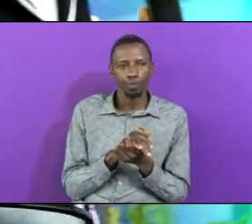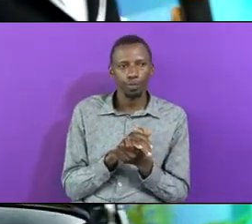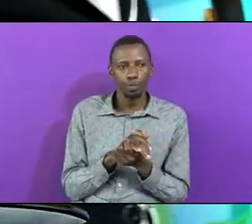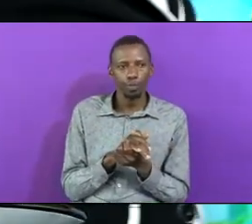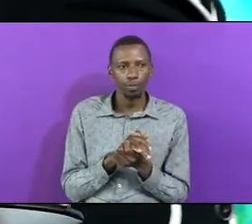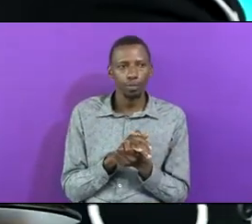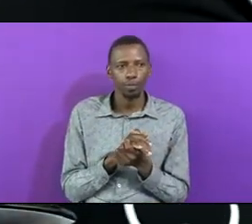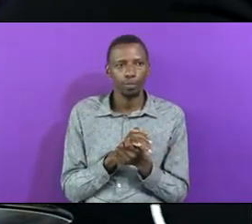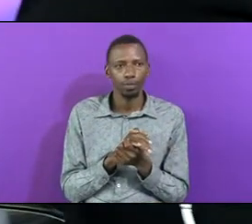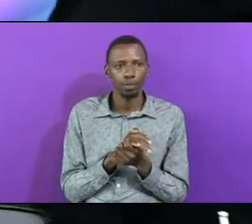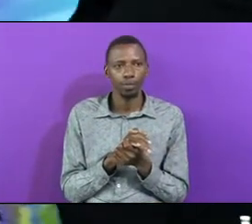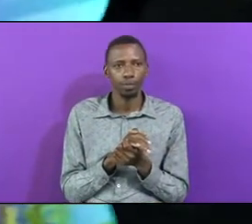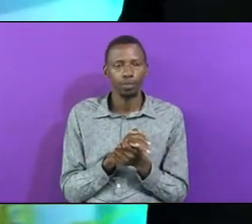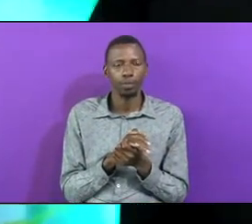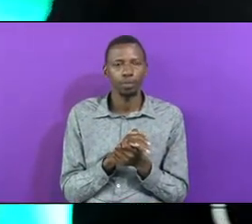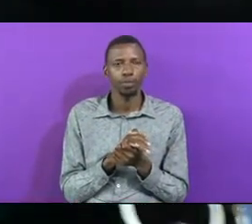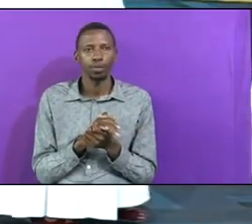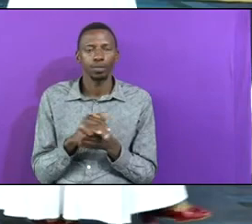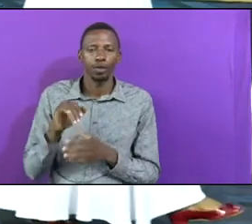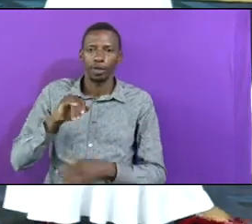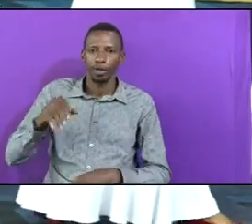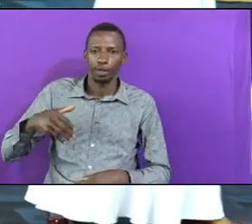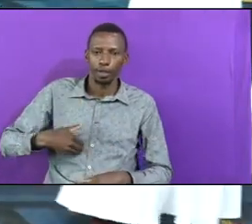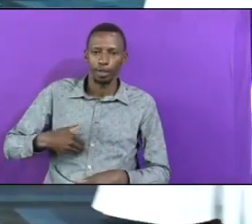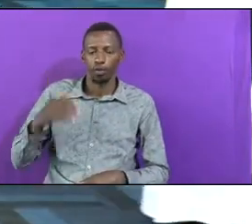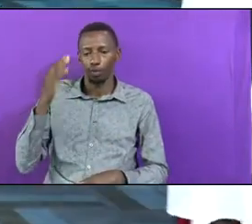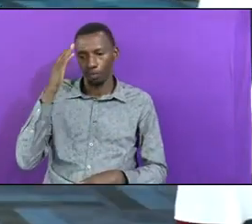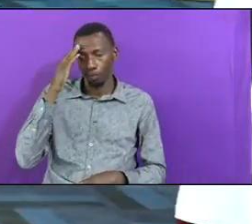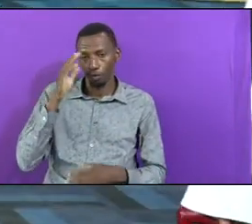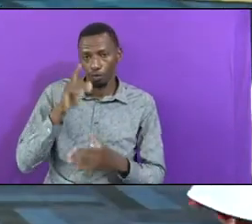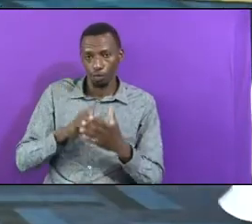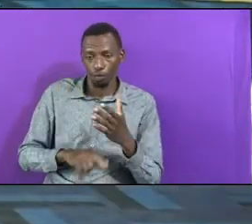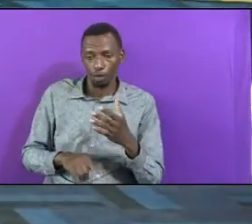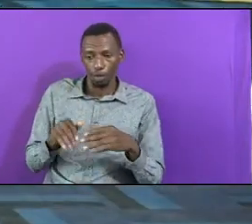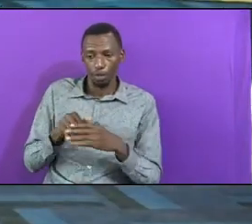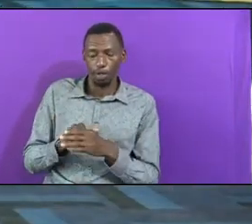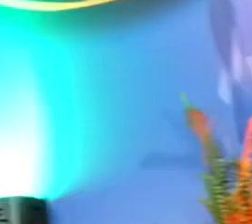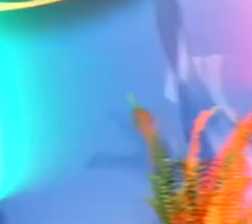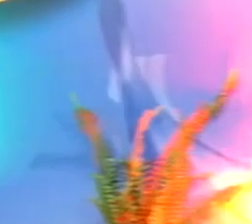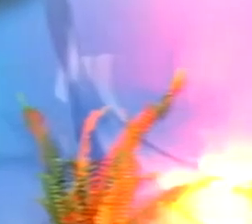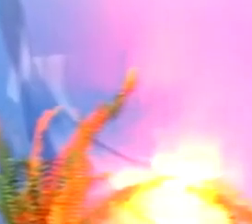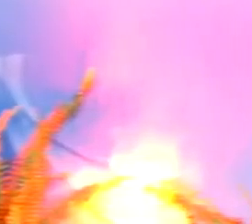The Guy Is Normal Now Jacobo Knew That In His Family There Were Other Gods